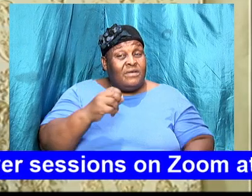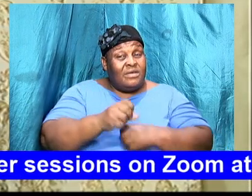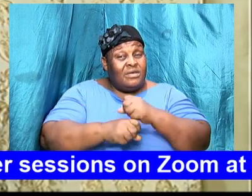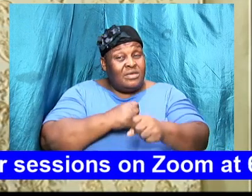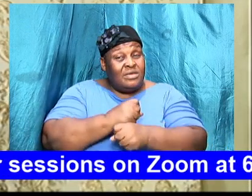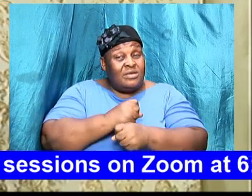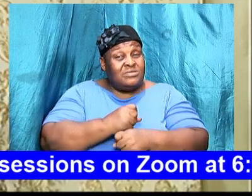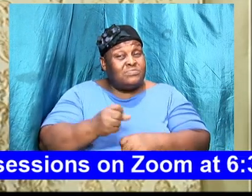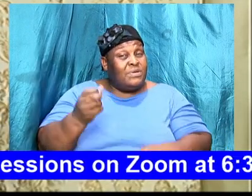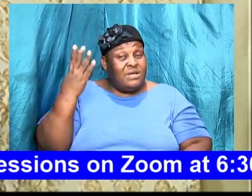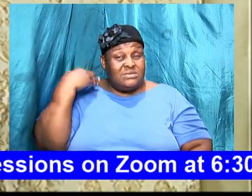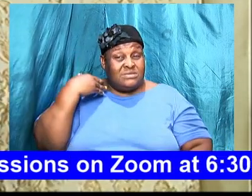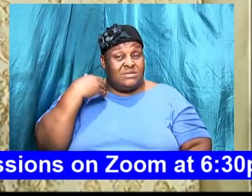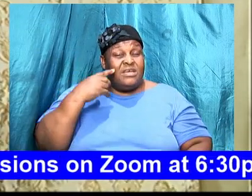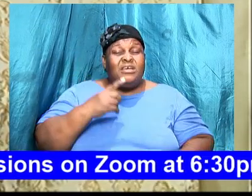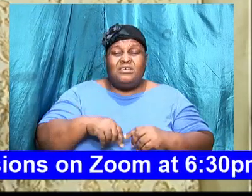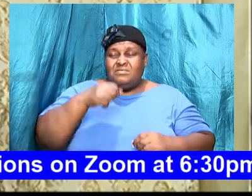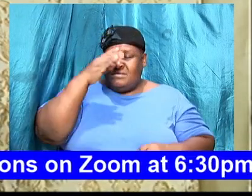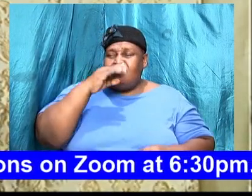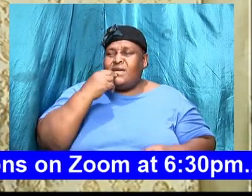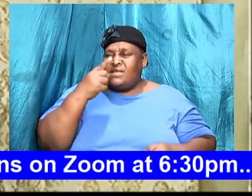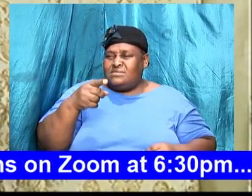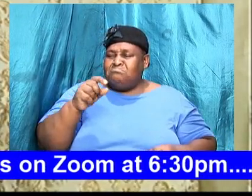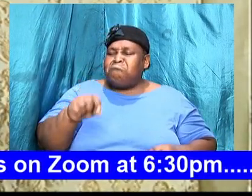and then God said, look here, this is the time.